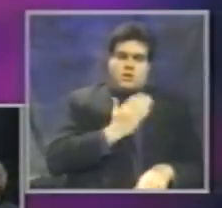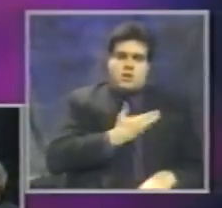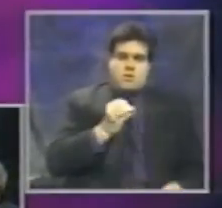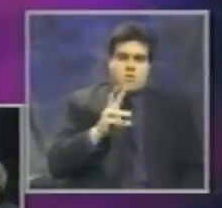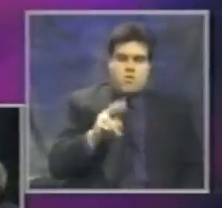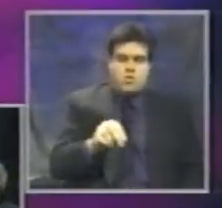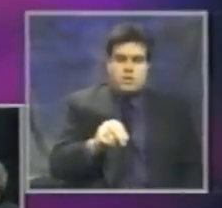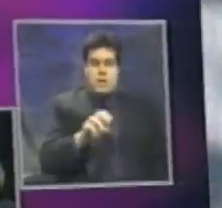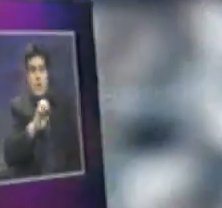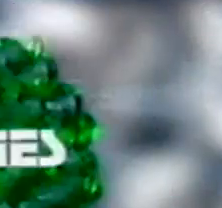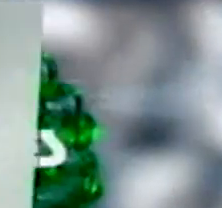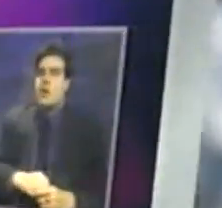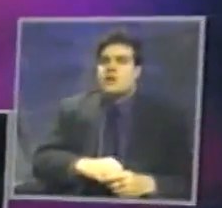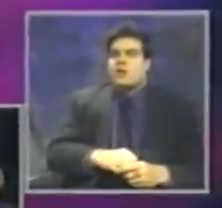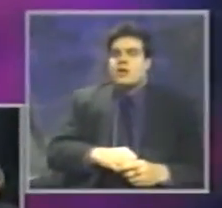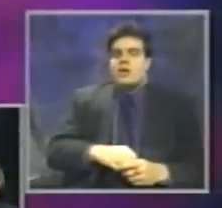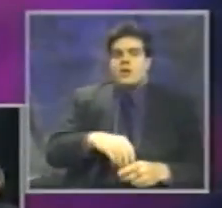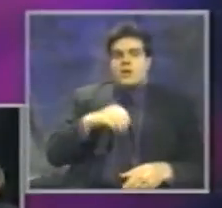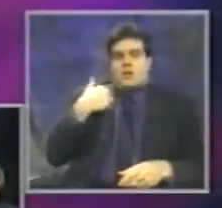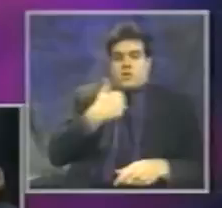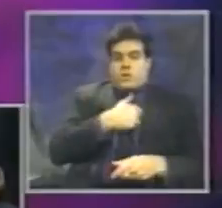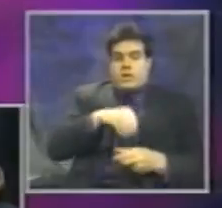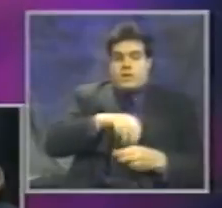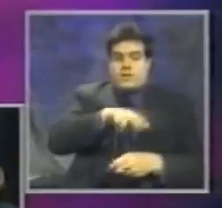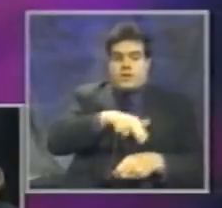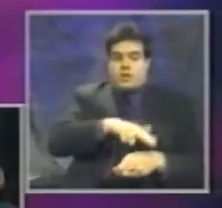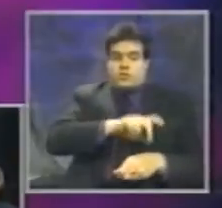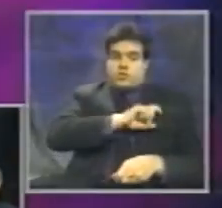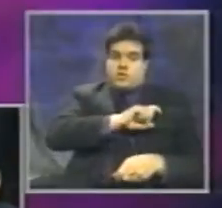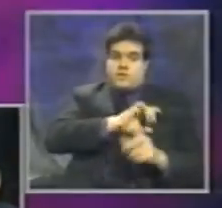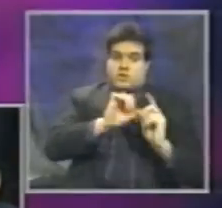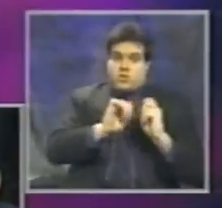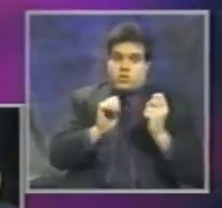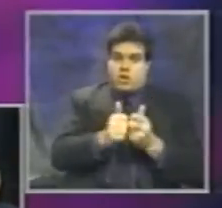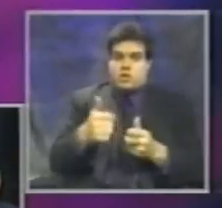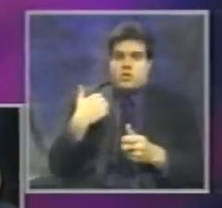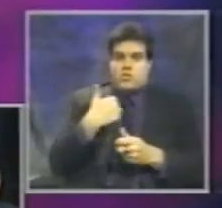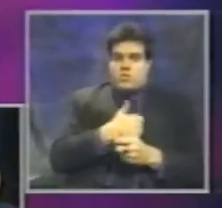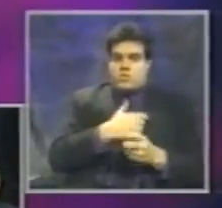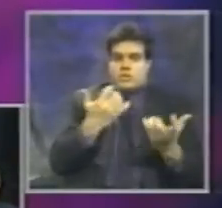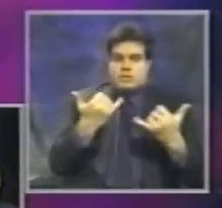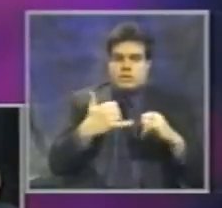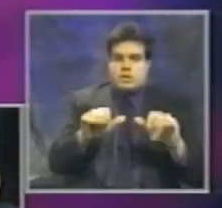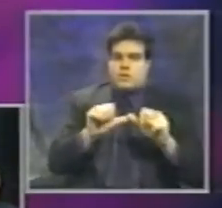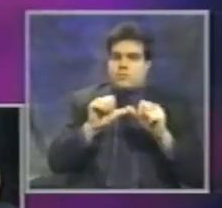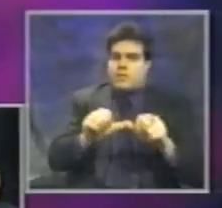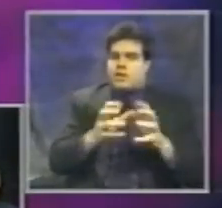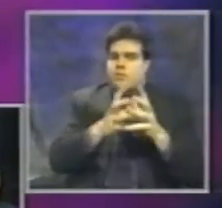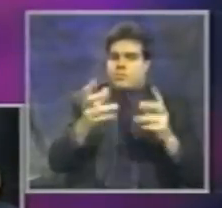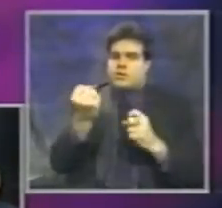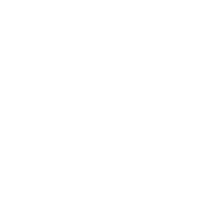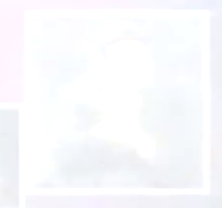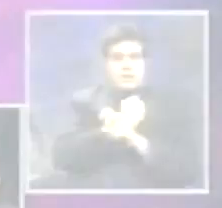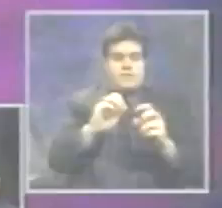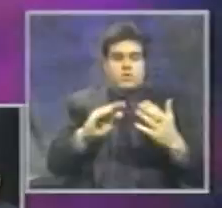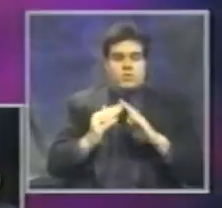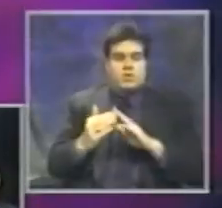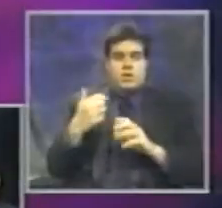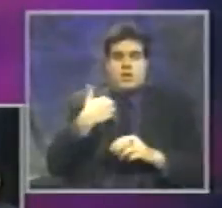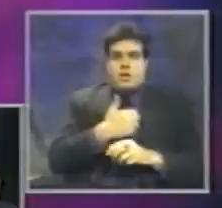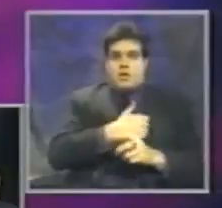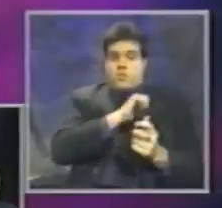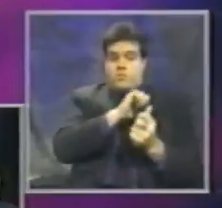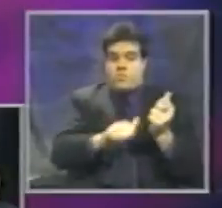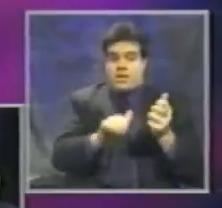Hampton's definitely a better place to live. The National Sheriff's Association have been and will still remain a big support of safe communities. We passed a